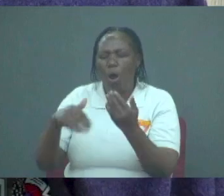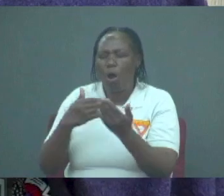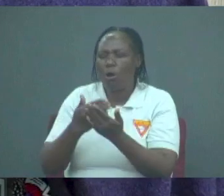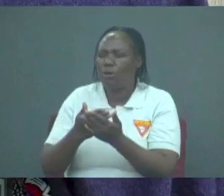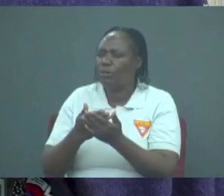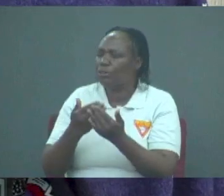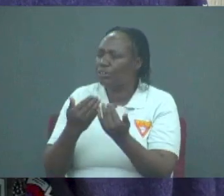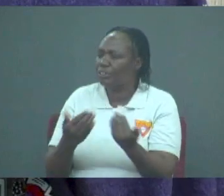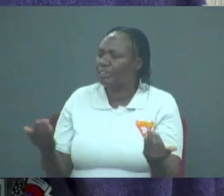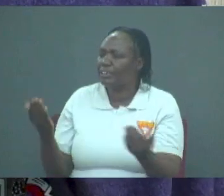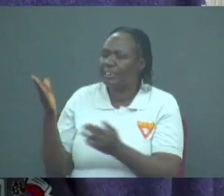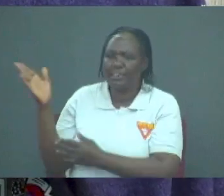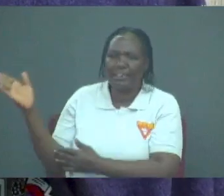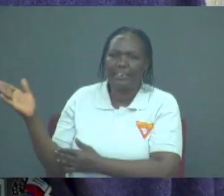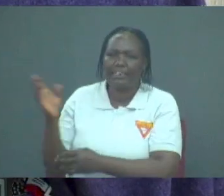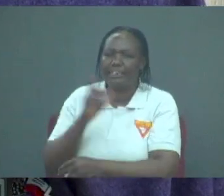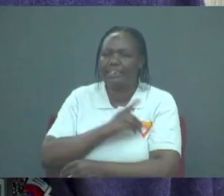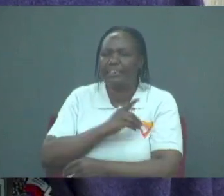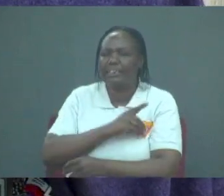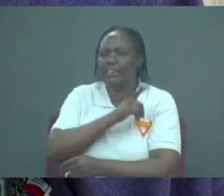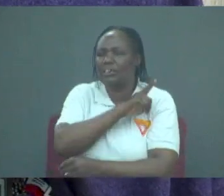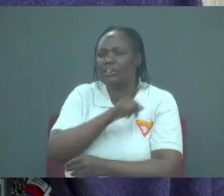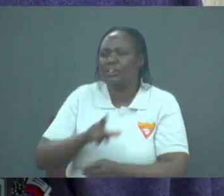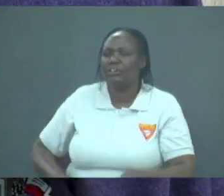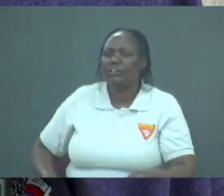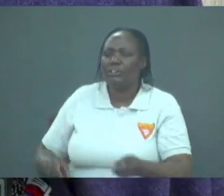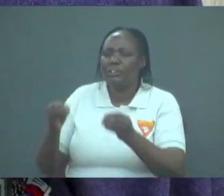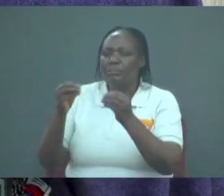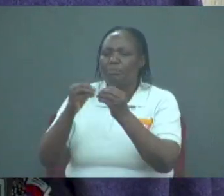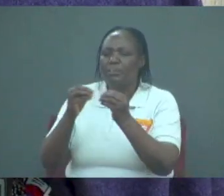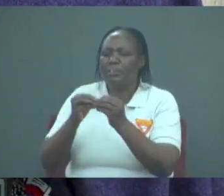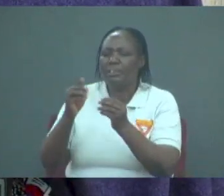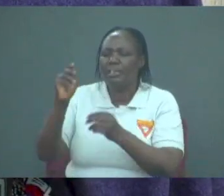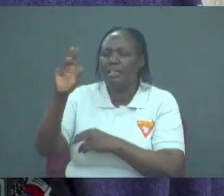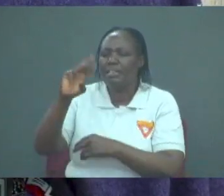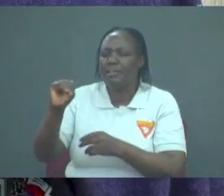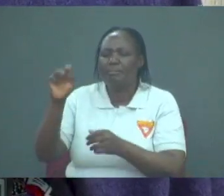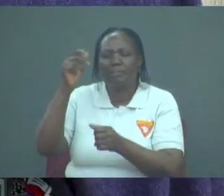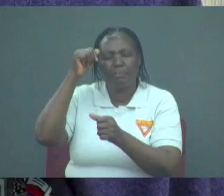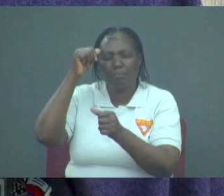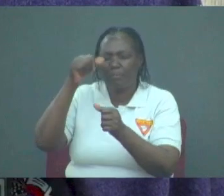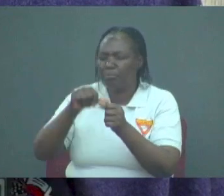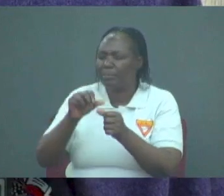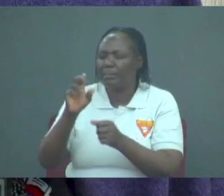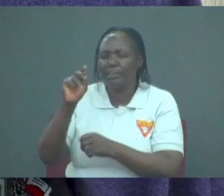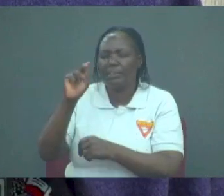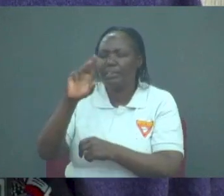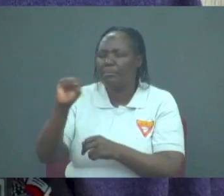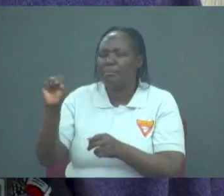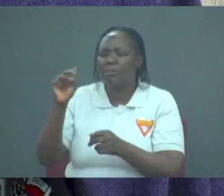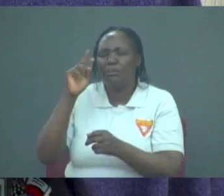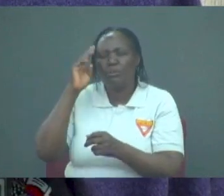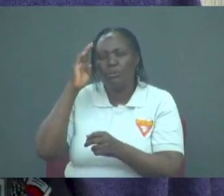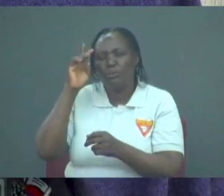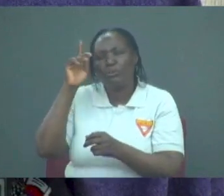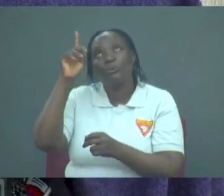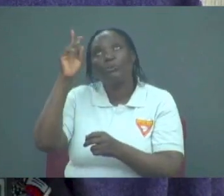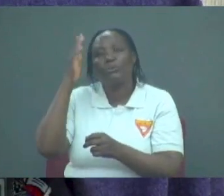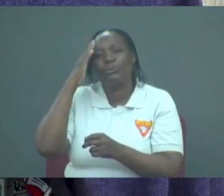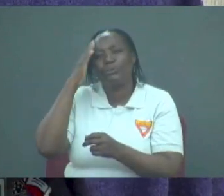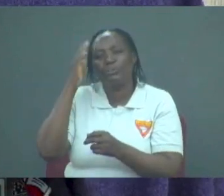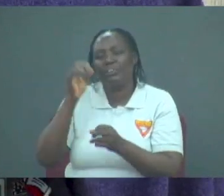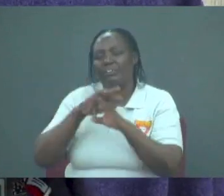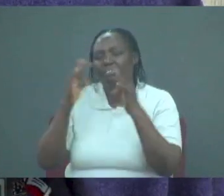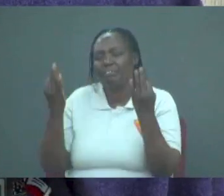at the altar that dear God you will meet them at their points of need remember them you know them you know the families that they represent